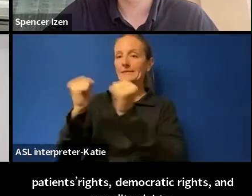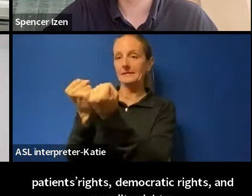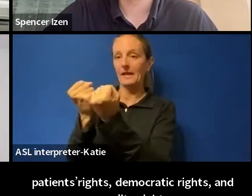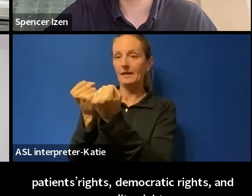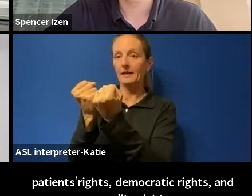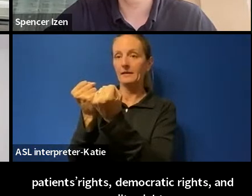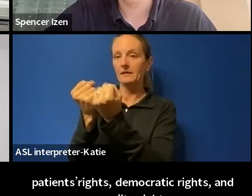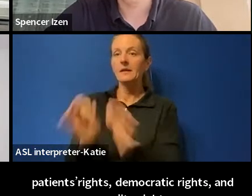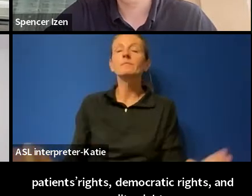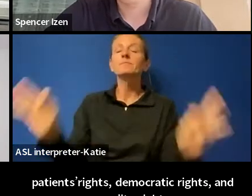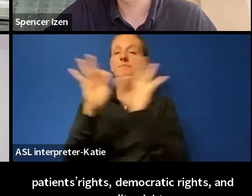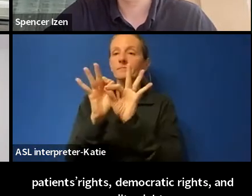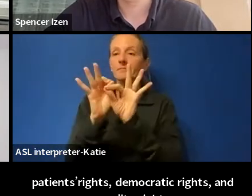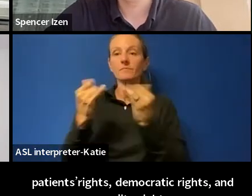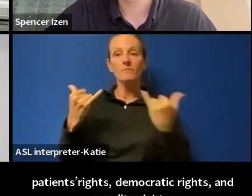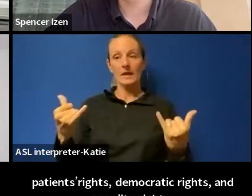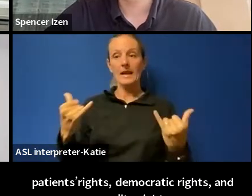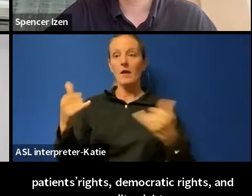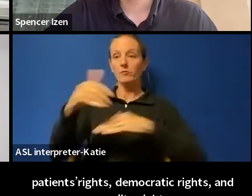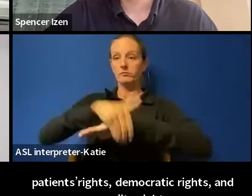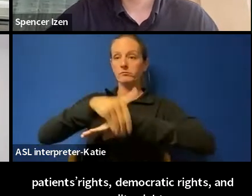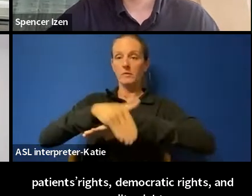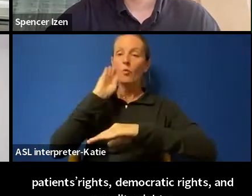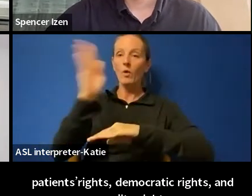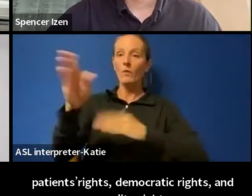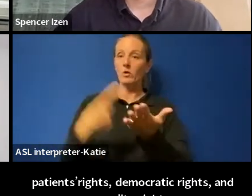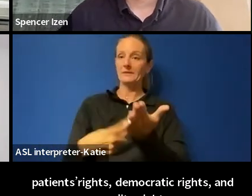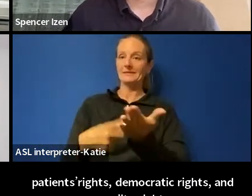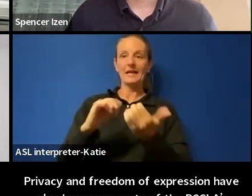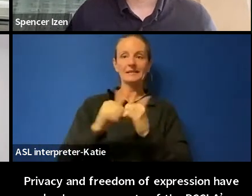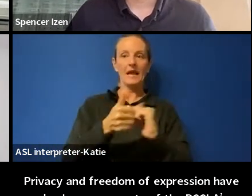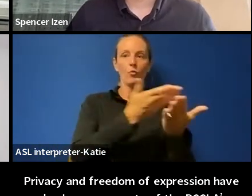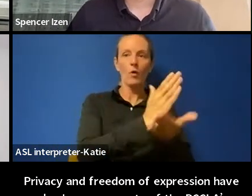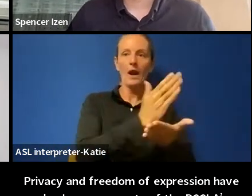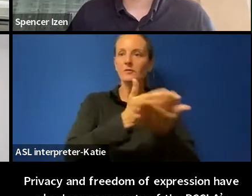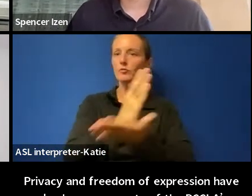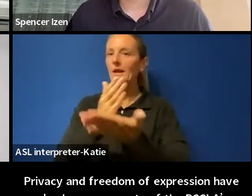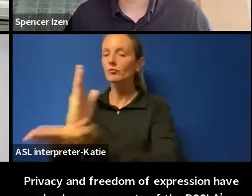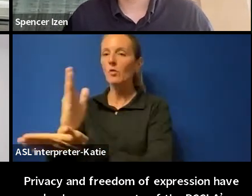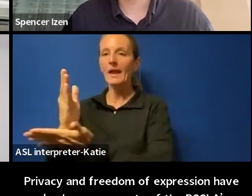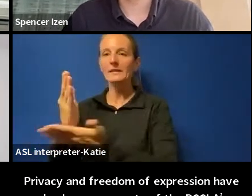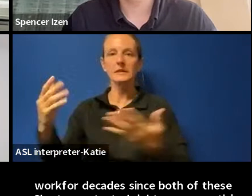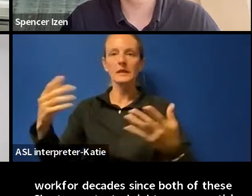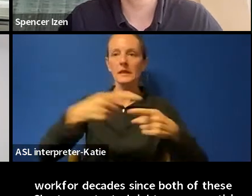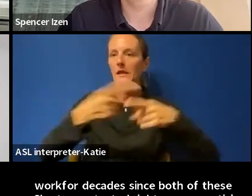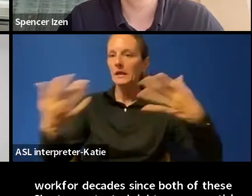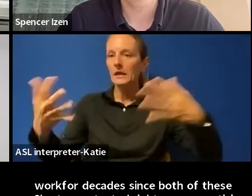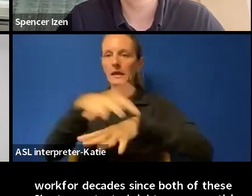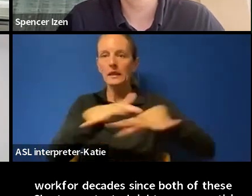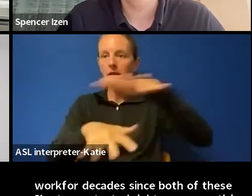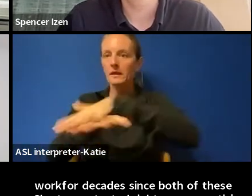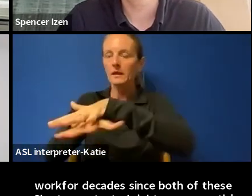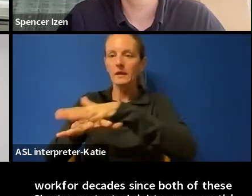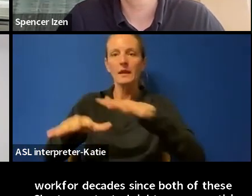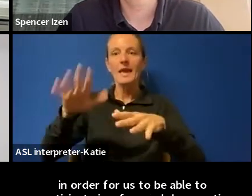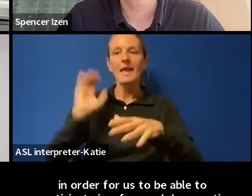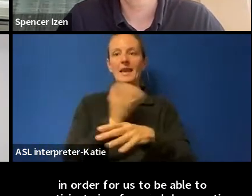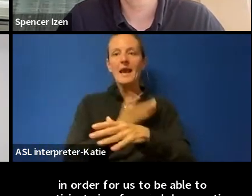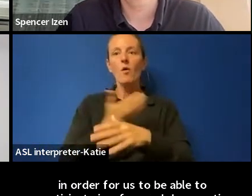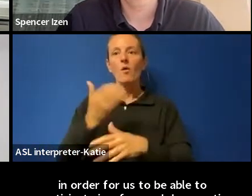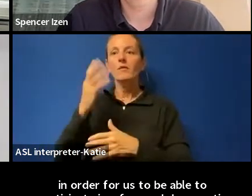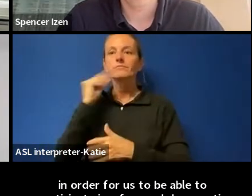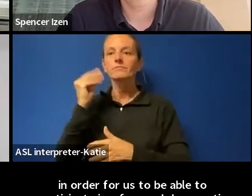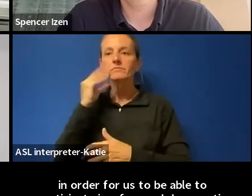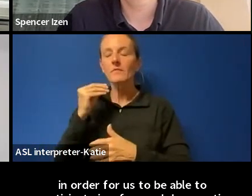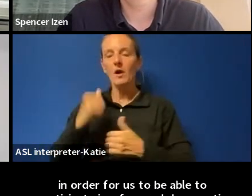we'll be talking about how these rights intersect with many people's day-to-day lives and especially how these rights are engaged by youth